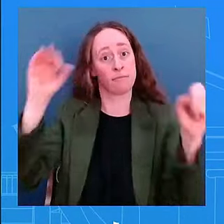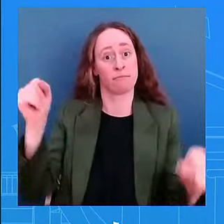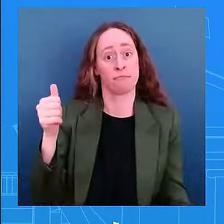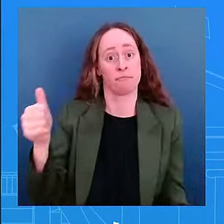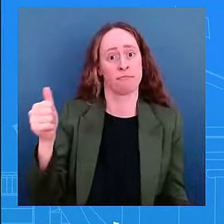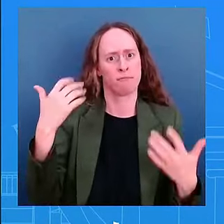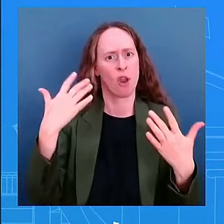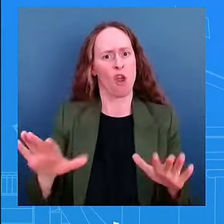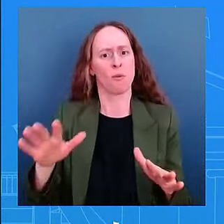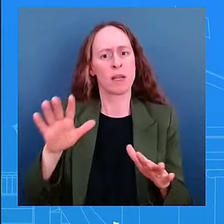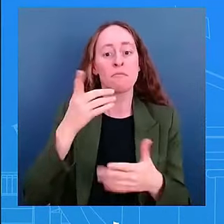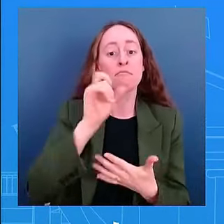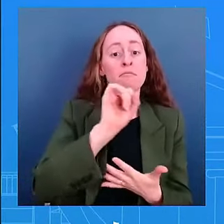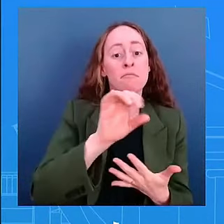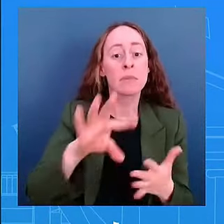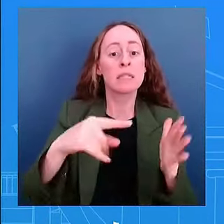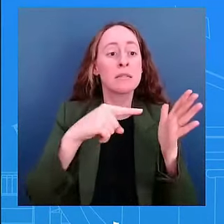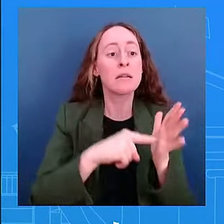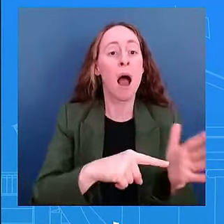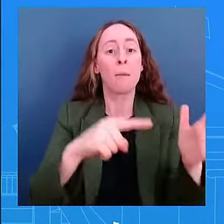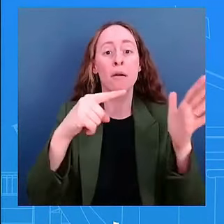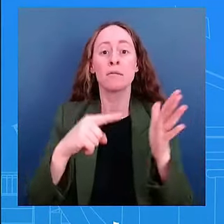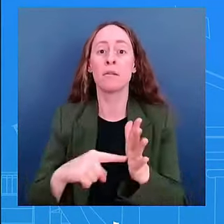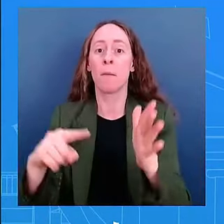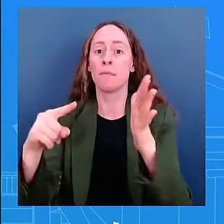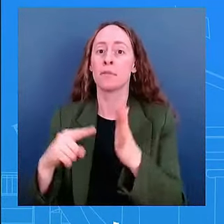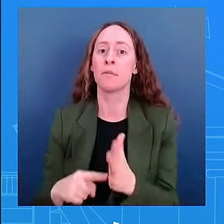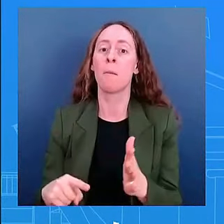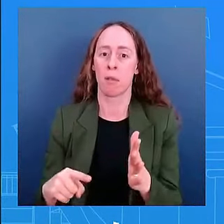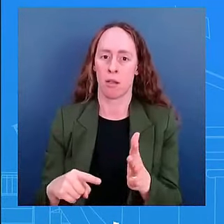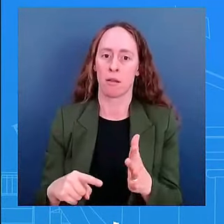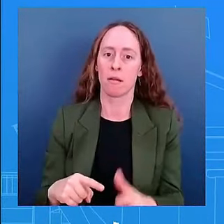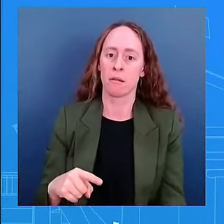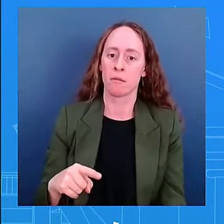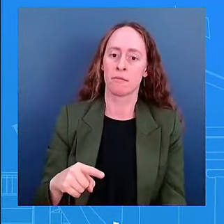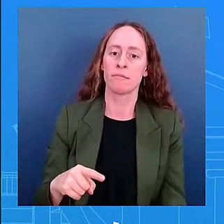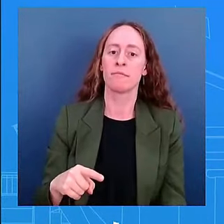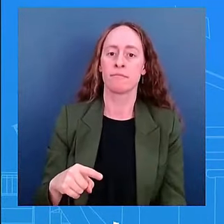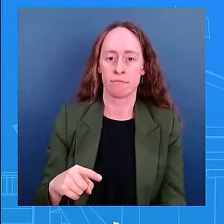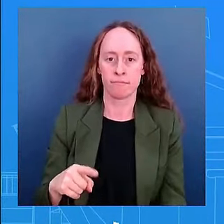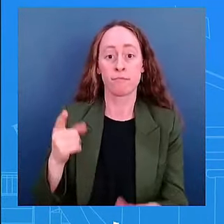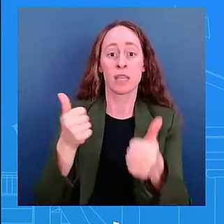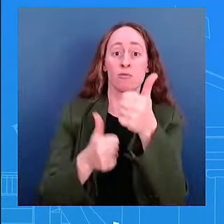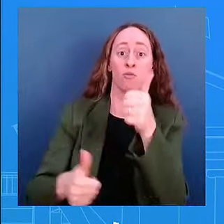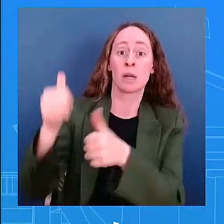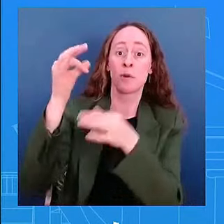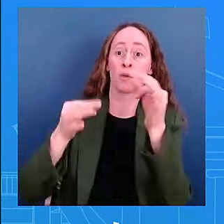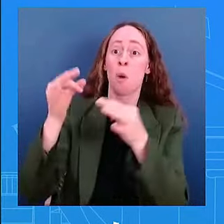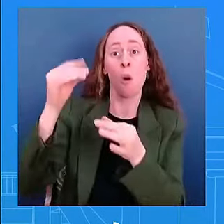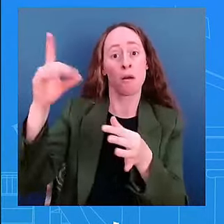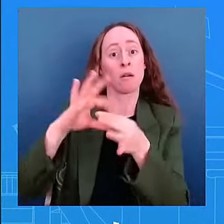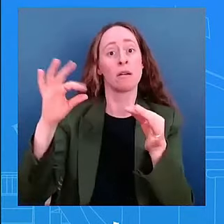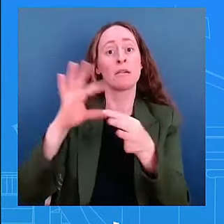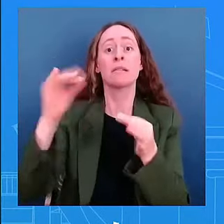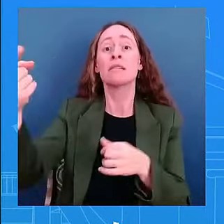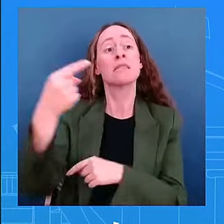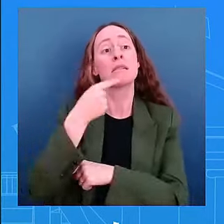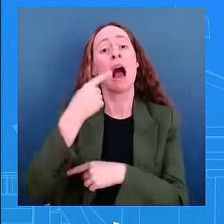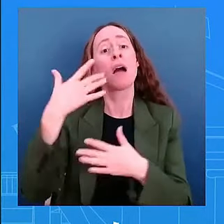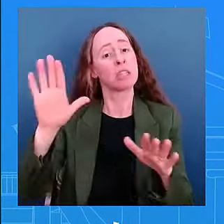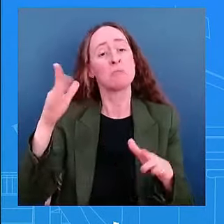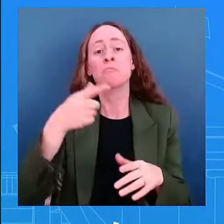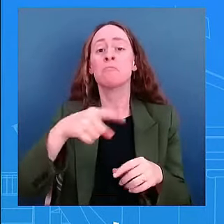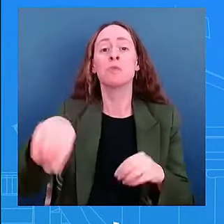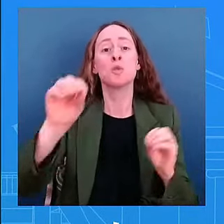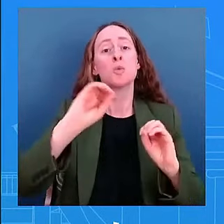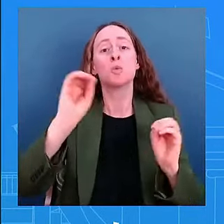the decision of immunity uh that they made recently what that means for the president of the united states you know and what we're